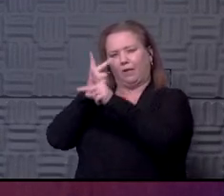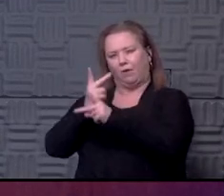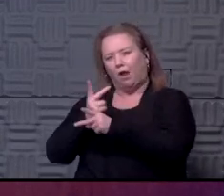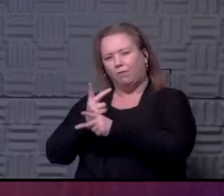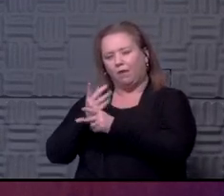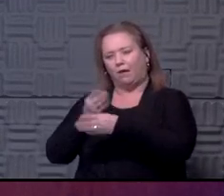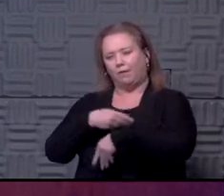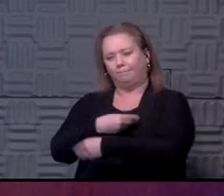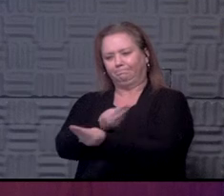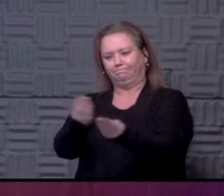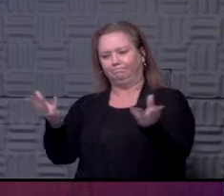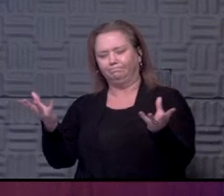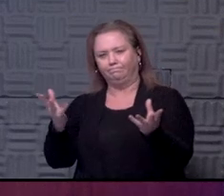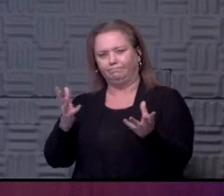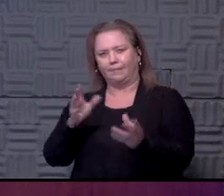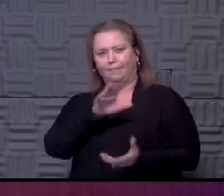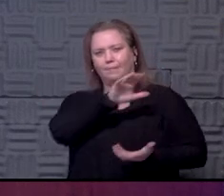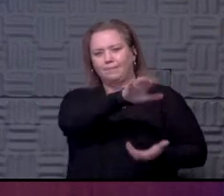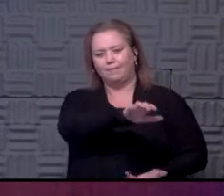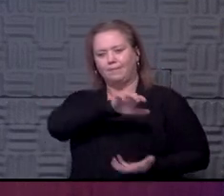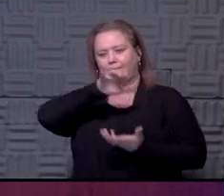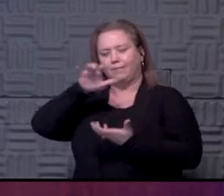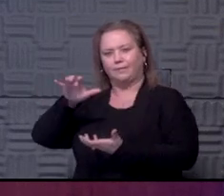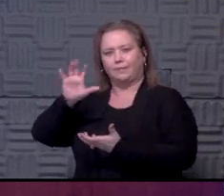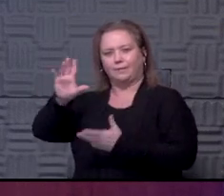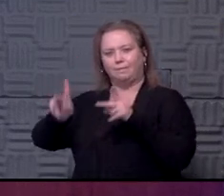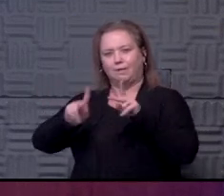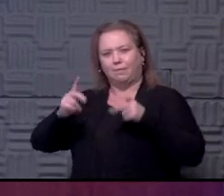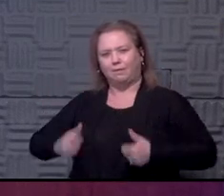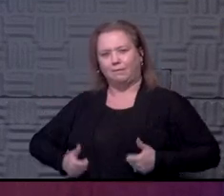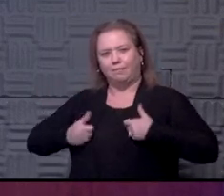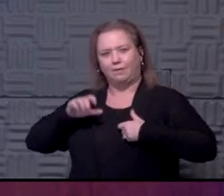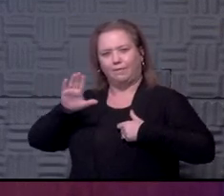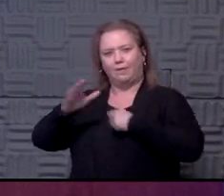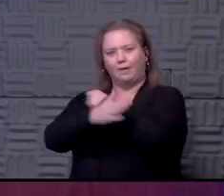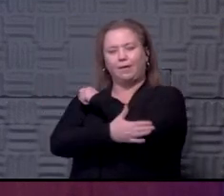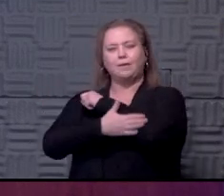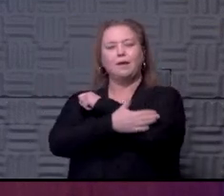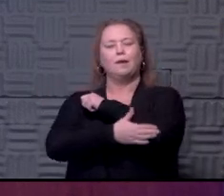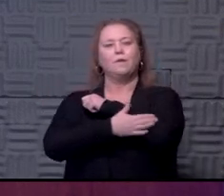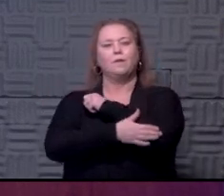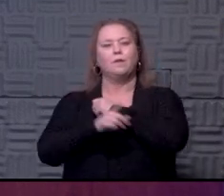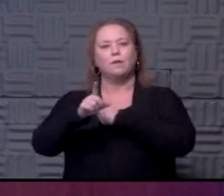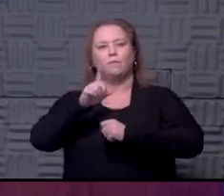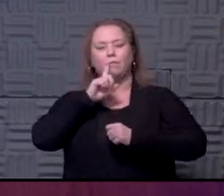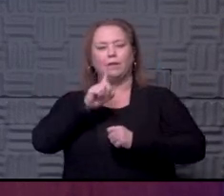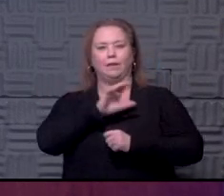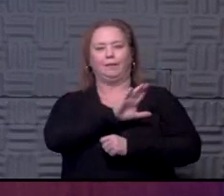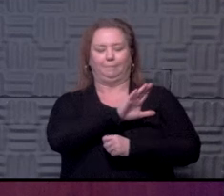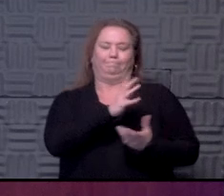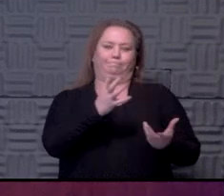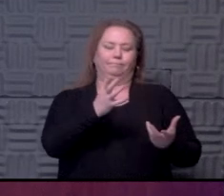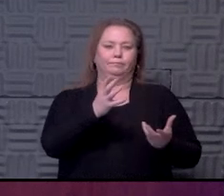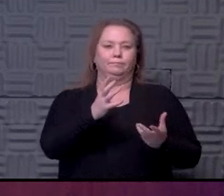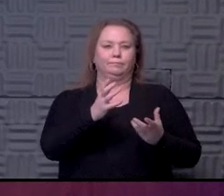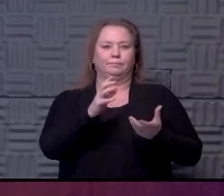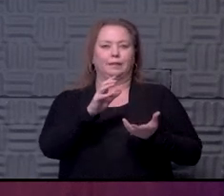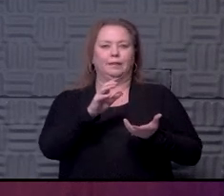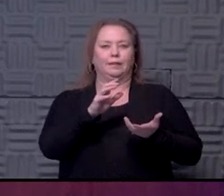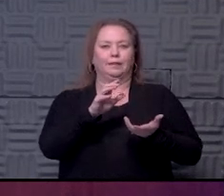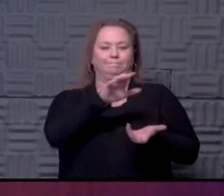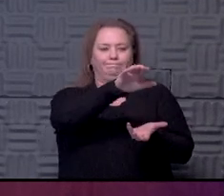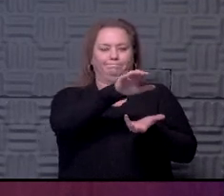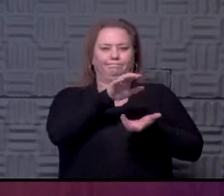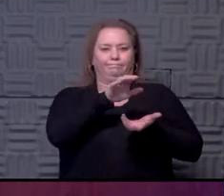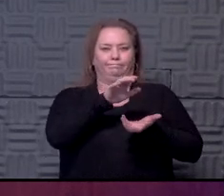manage getting those doses into the residents in that county is really a function of the fact that inventory or